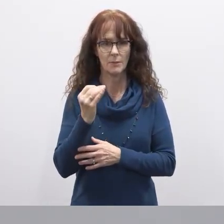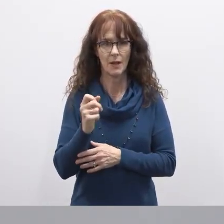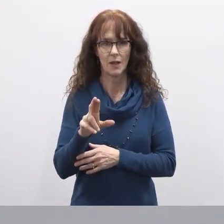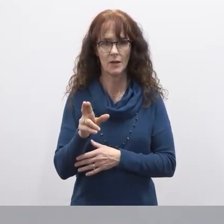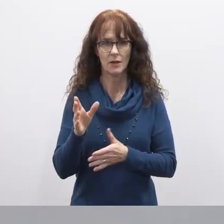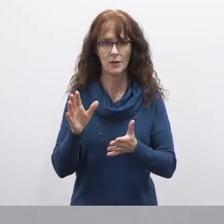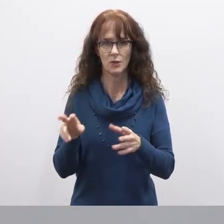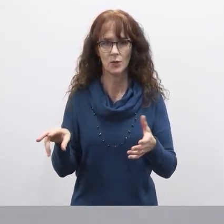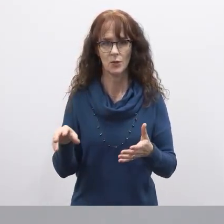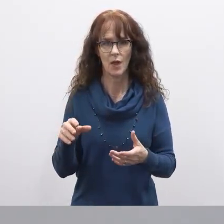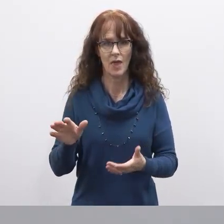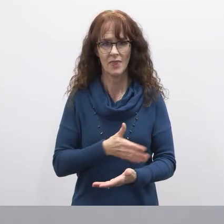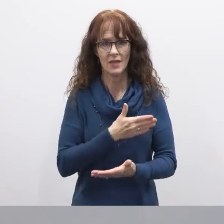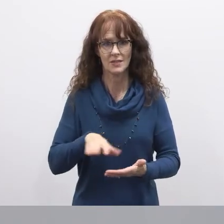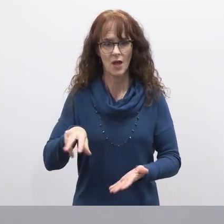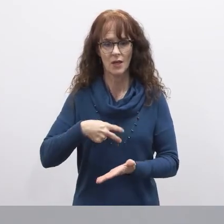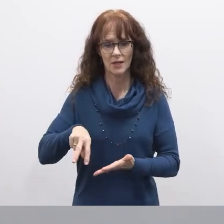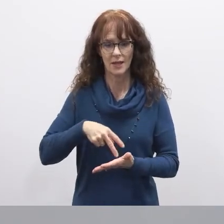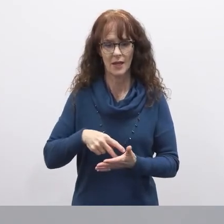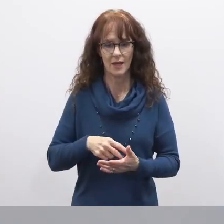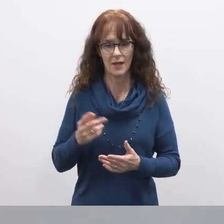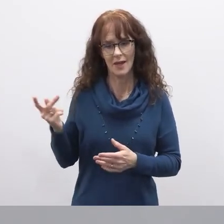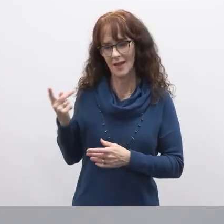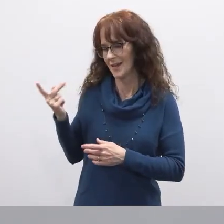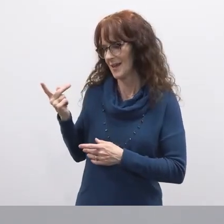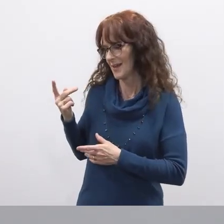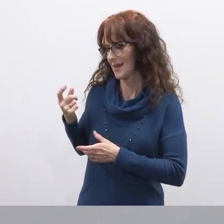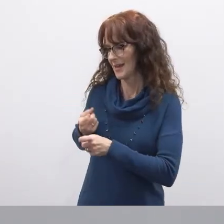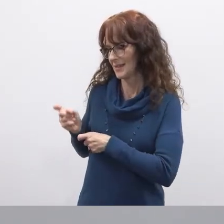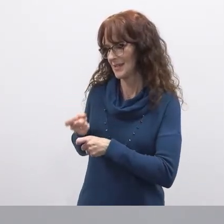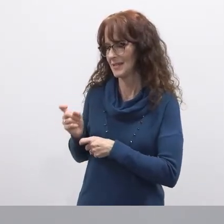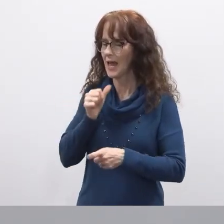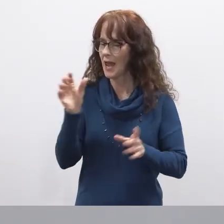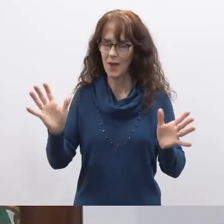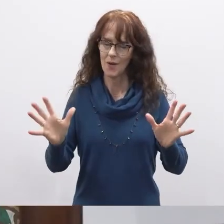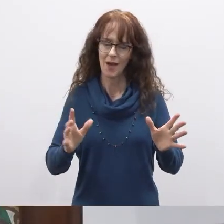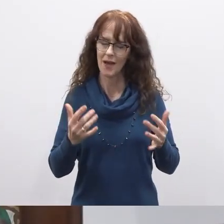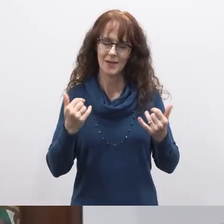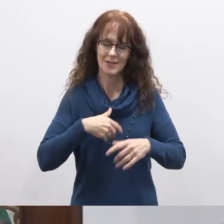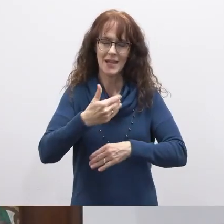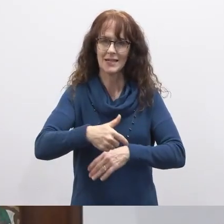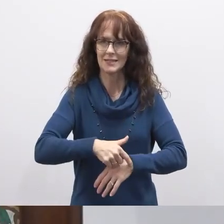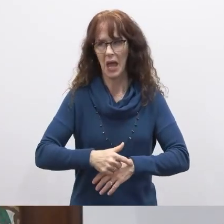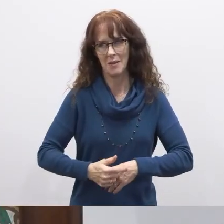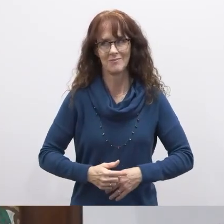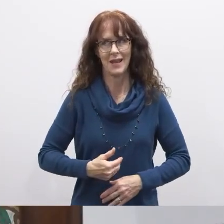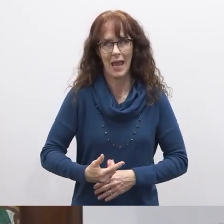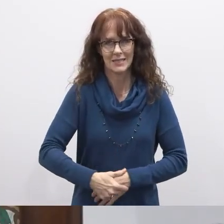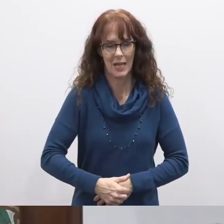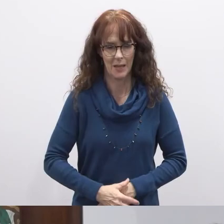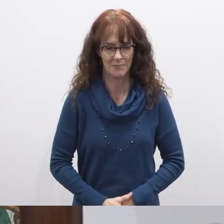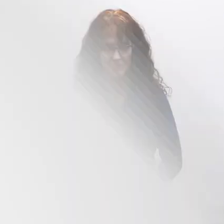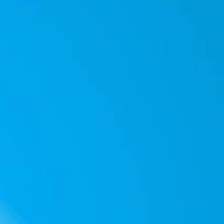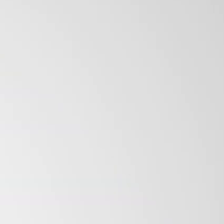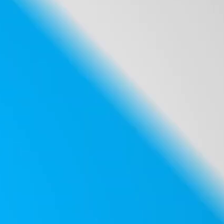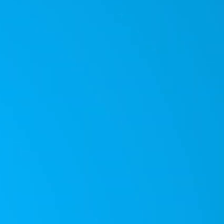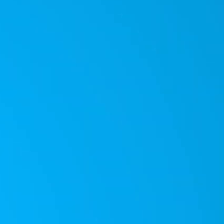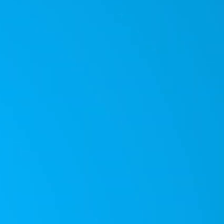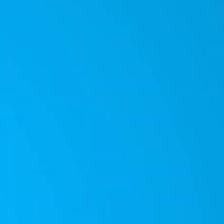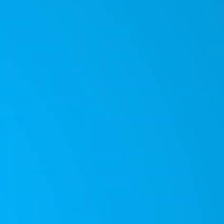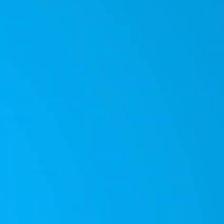talked about uh andrew that was our inside joke and i actually prefer not to do today but next time next time thank you andrew great job